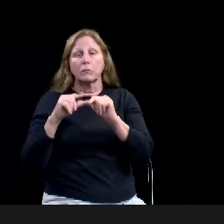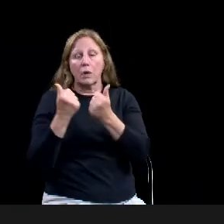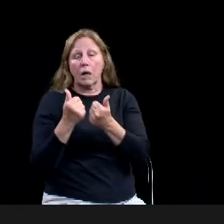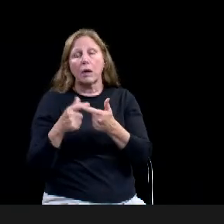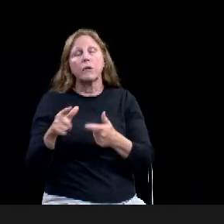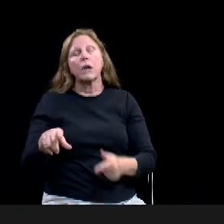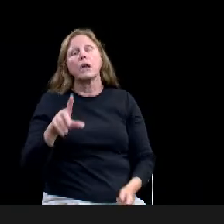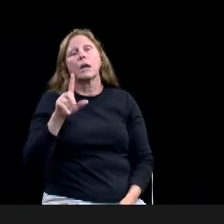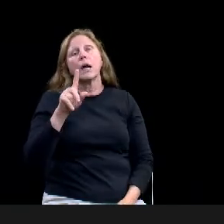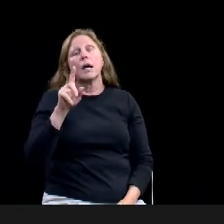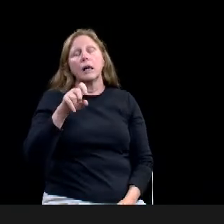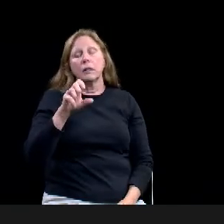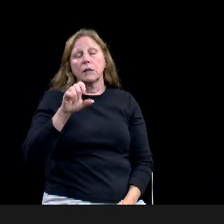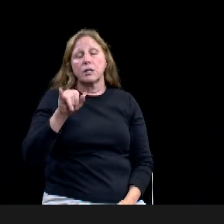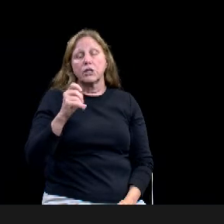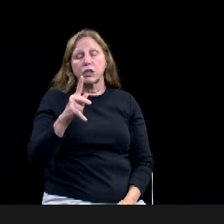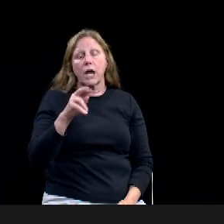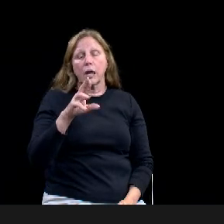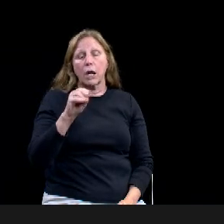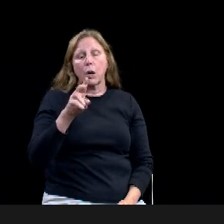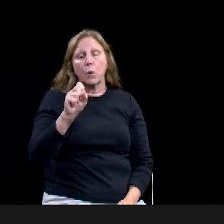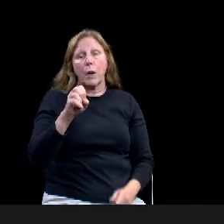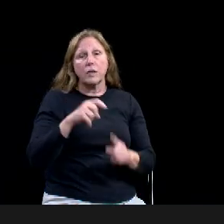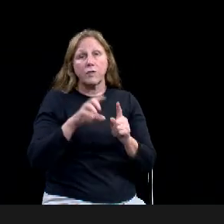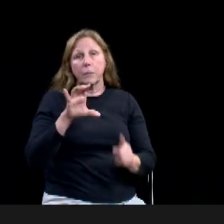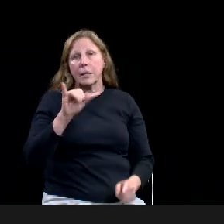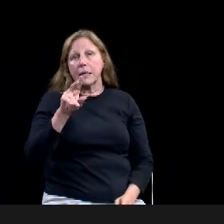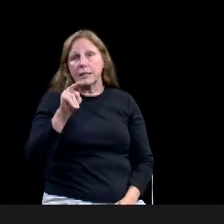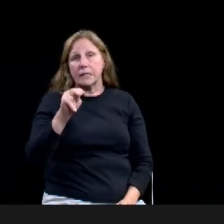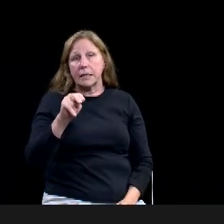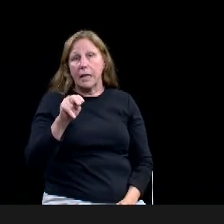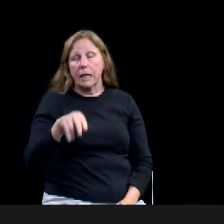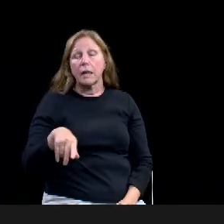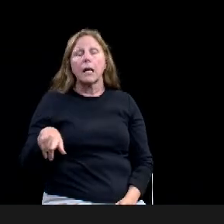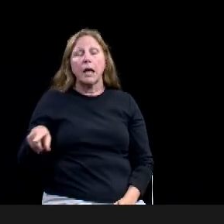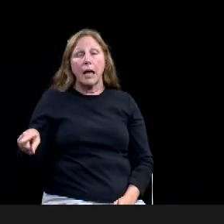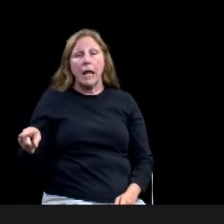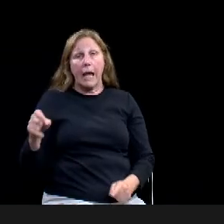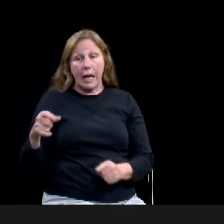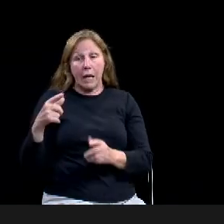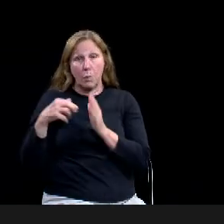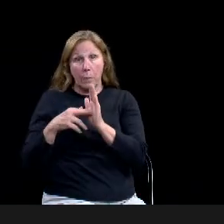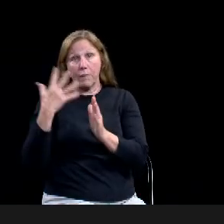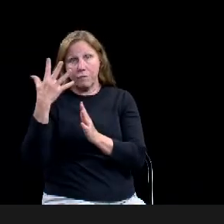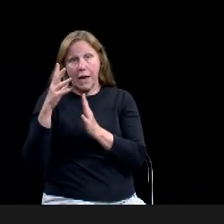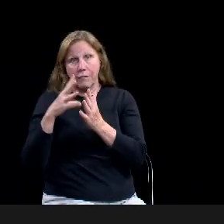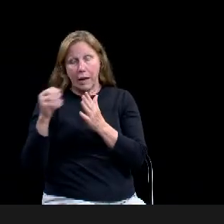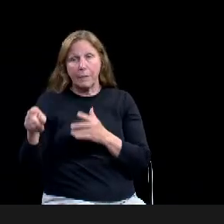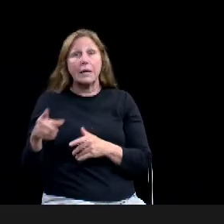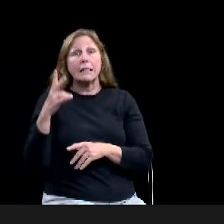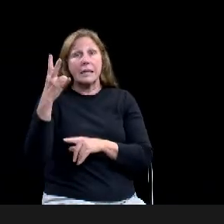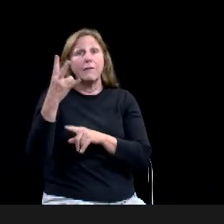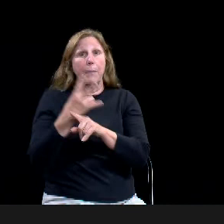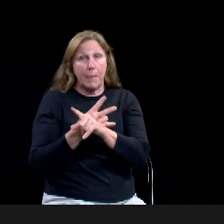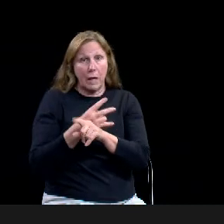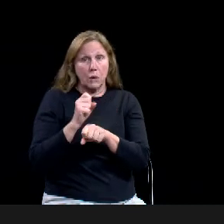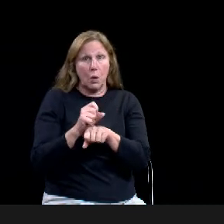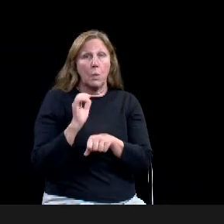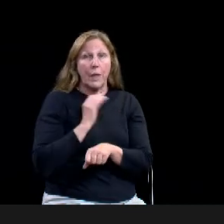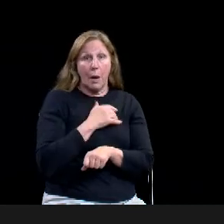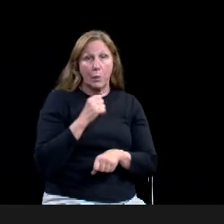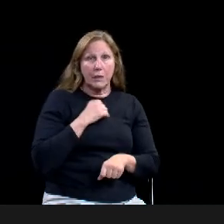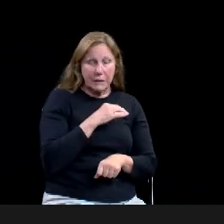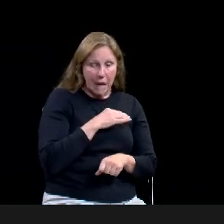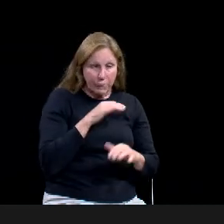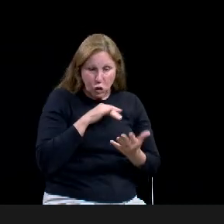seven months working with our staff on the study. They examined every aspect of the department and drafted recommendations to assure